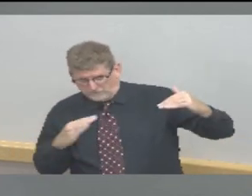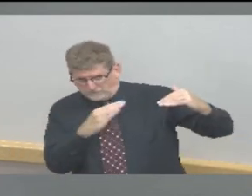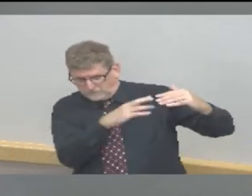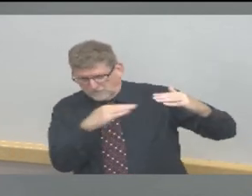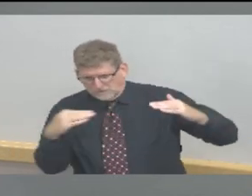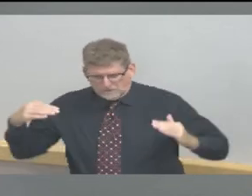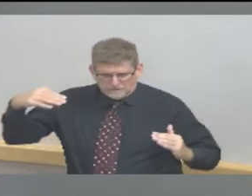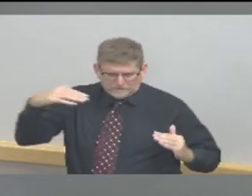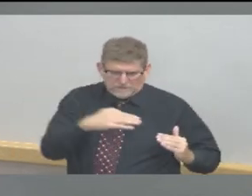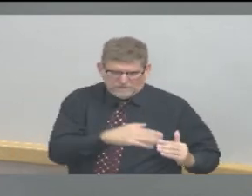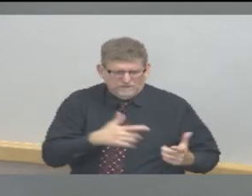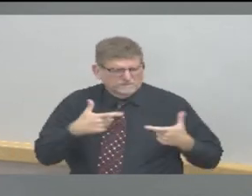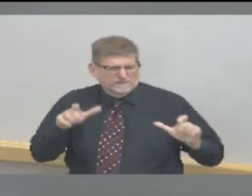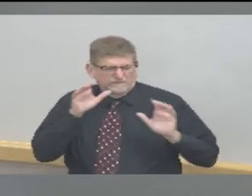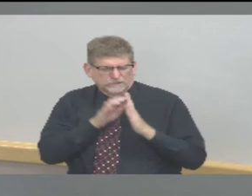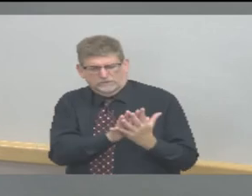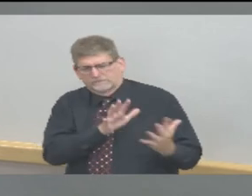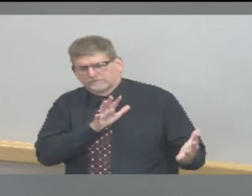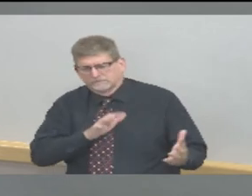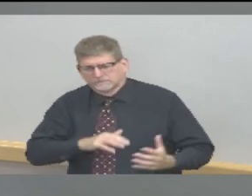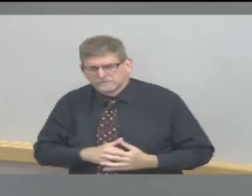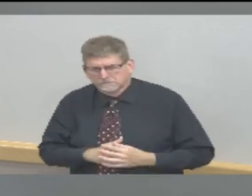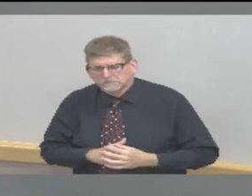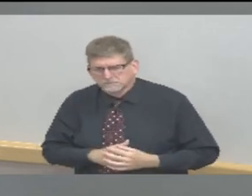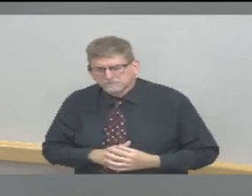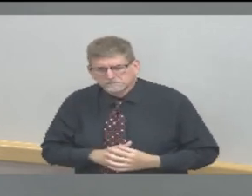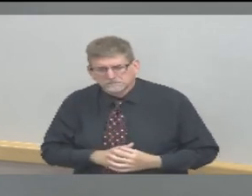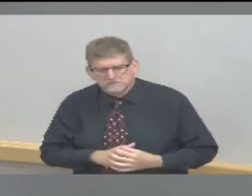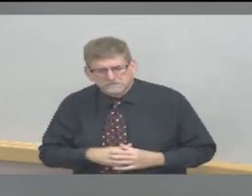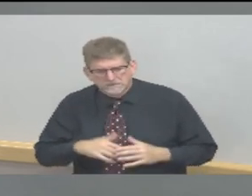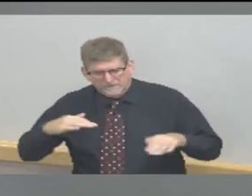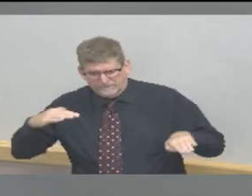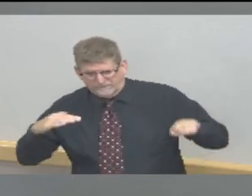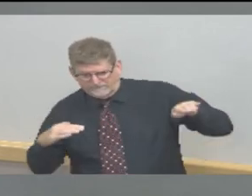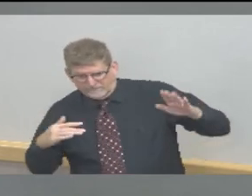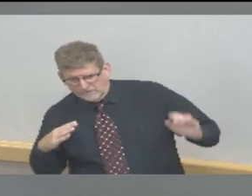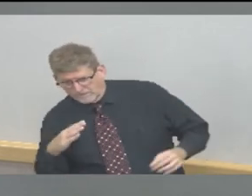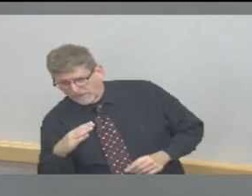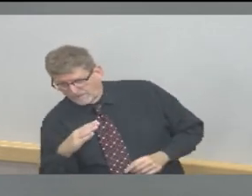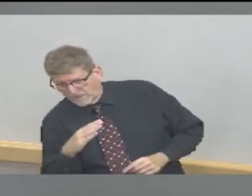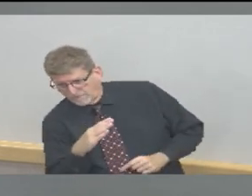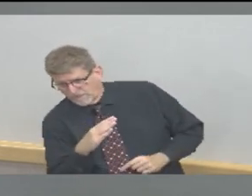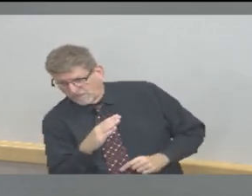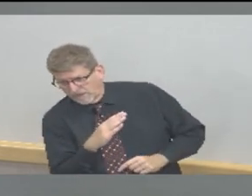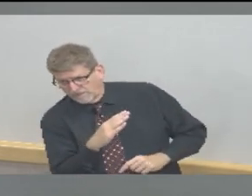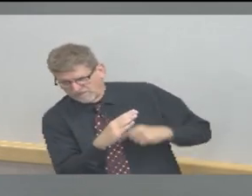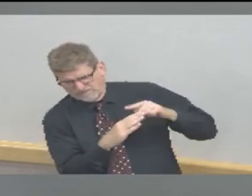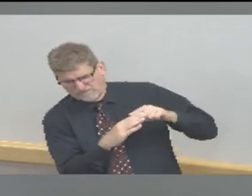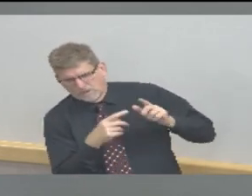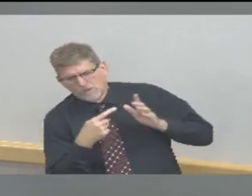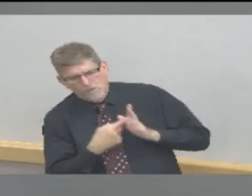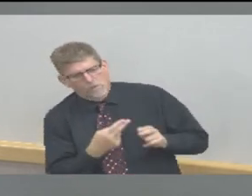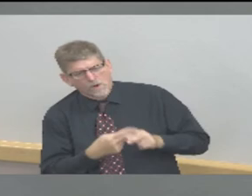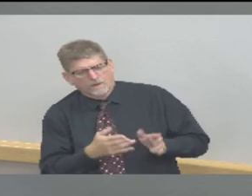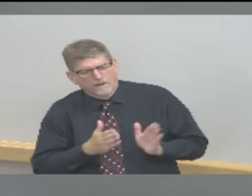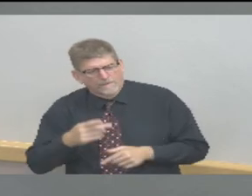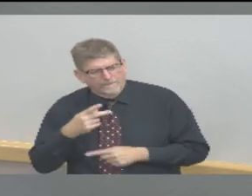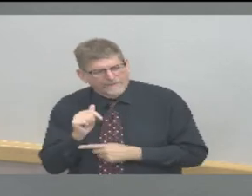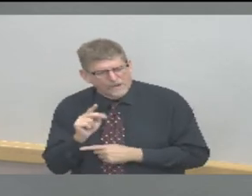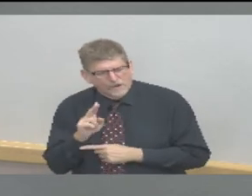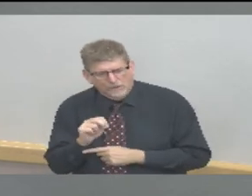persistent increase in those daily new cases. So we're watching it very closely and taking